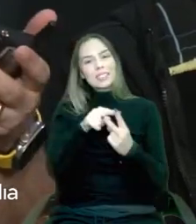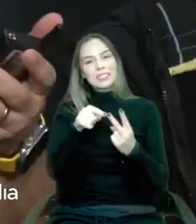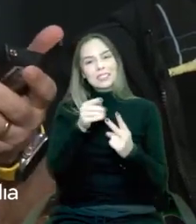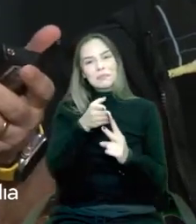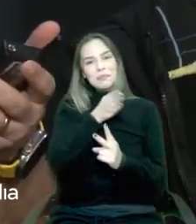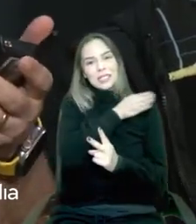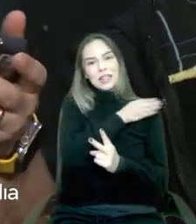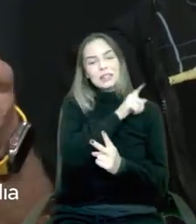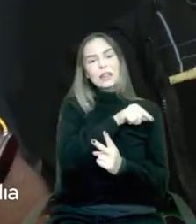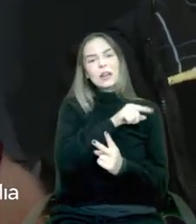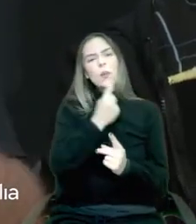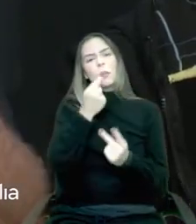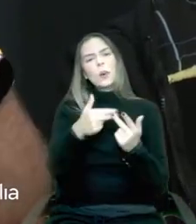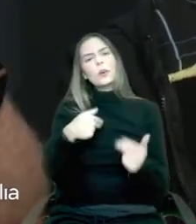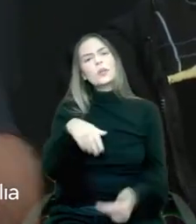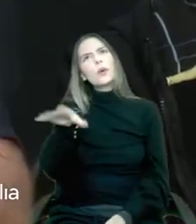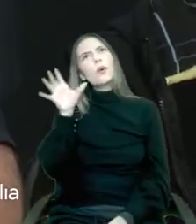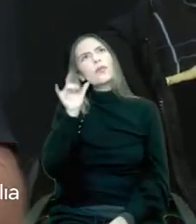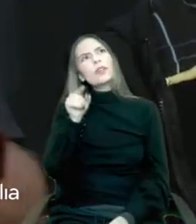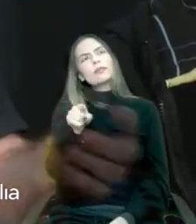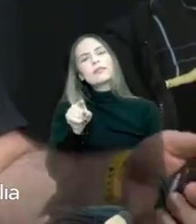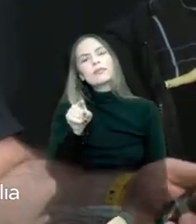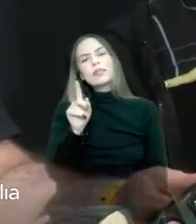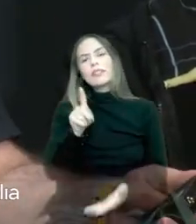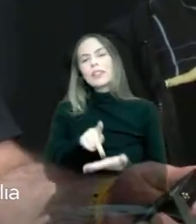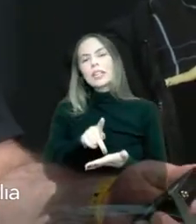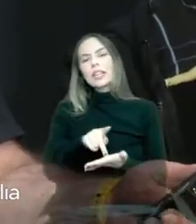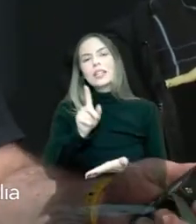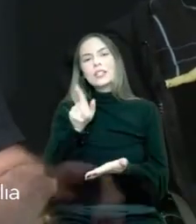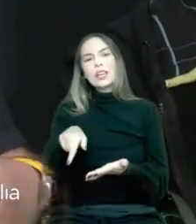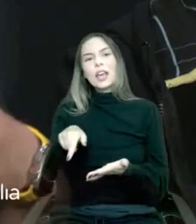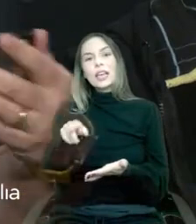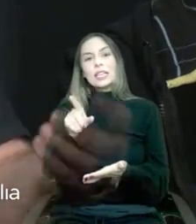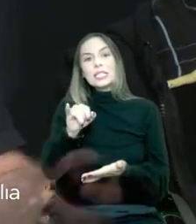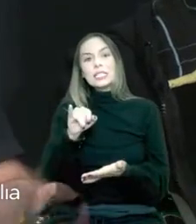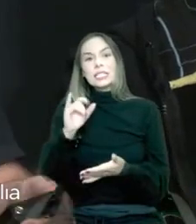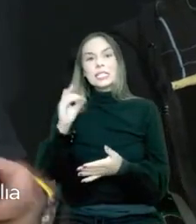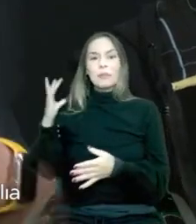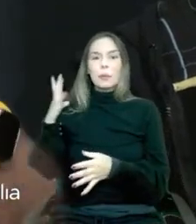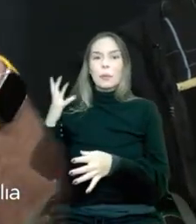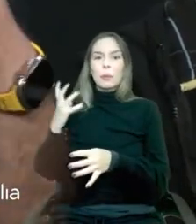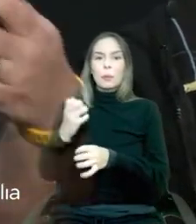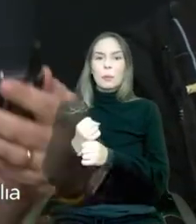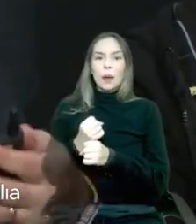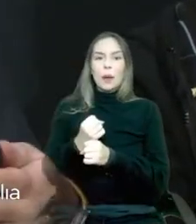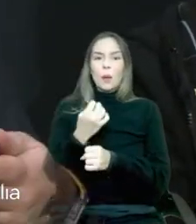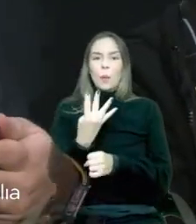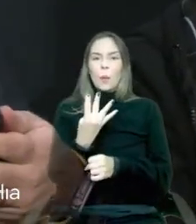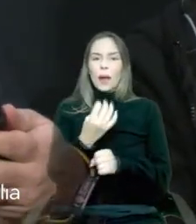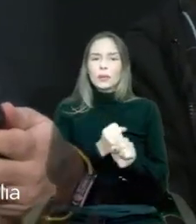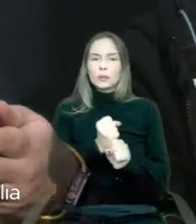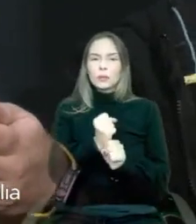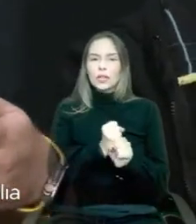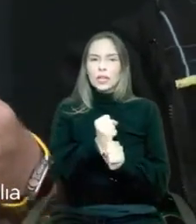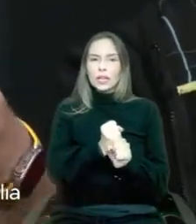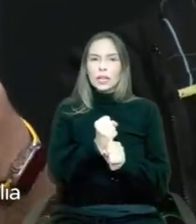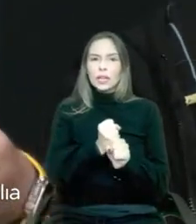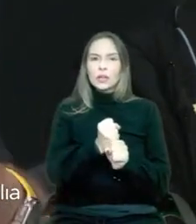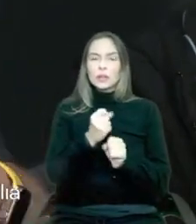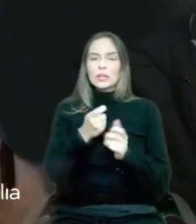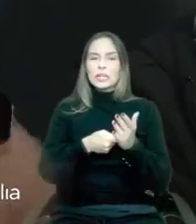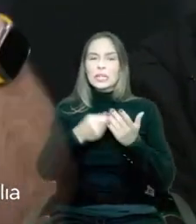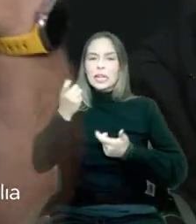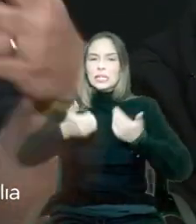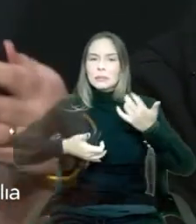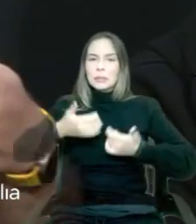the things that I heard definitely was, if we rewound everything for years, most of us are sitting, trying to explain the value of AI to